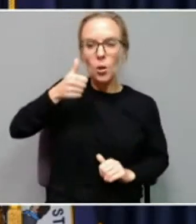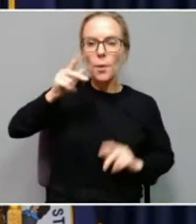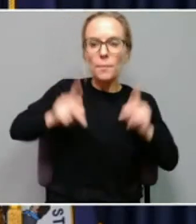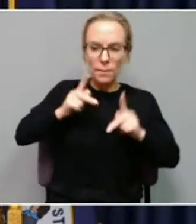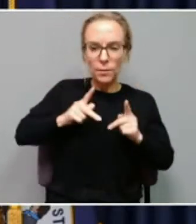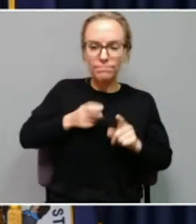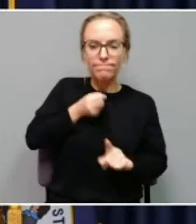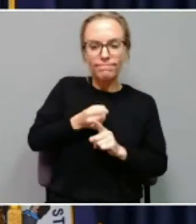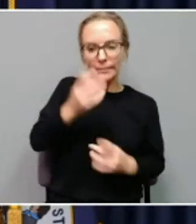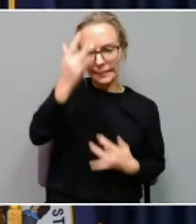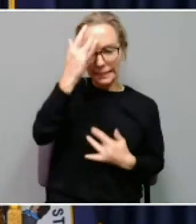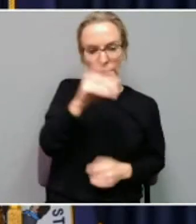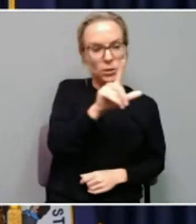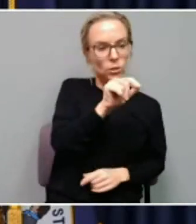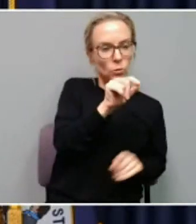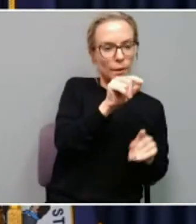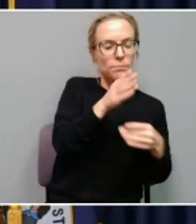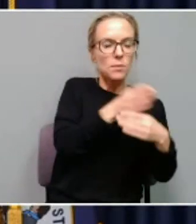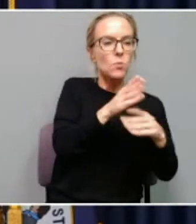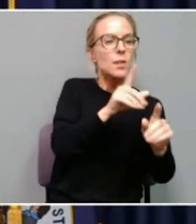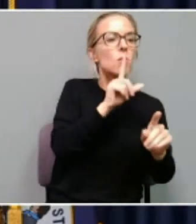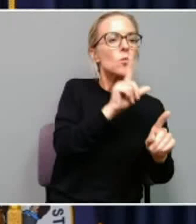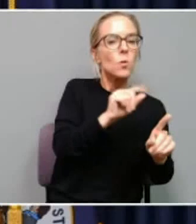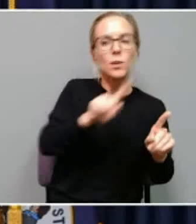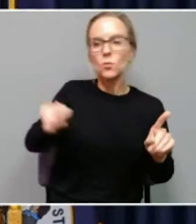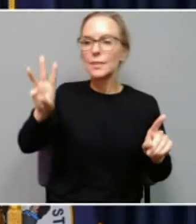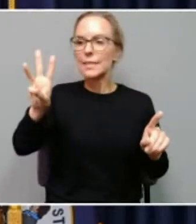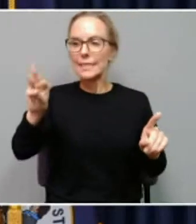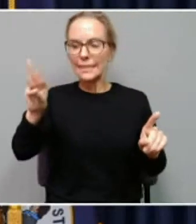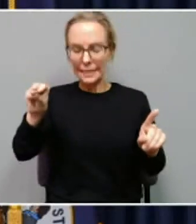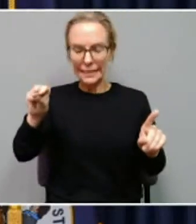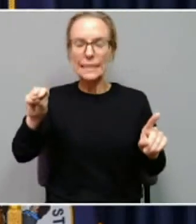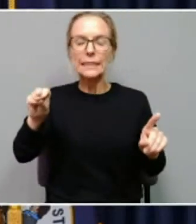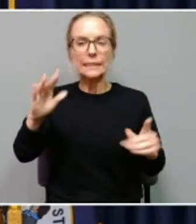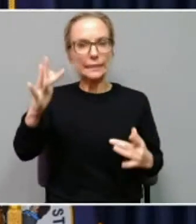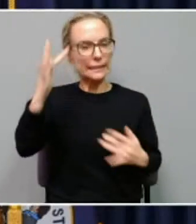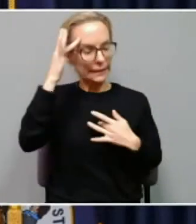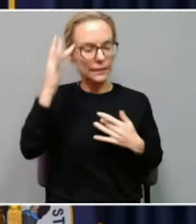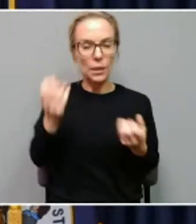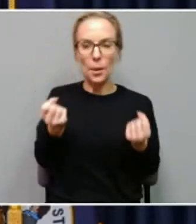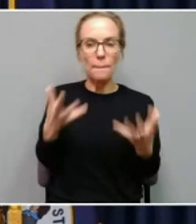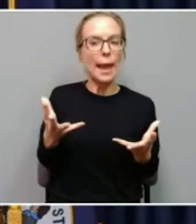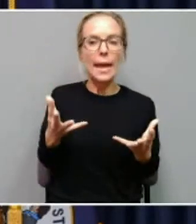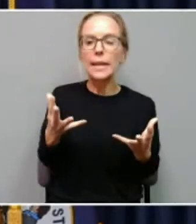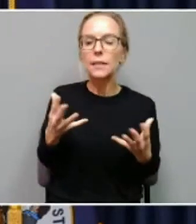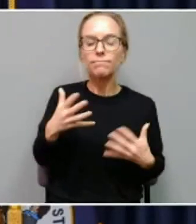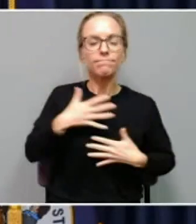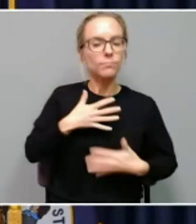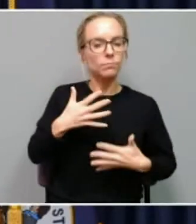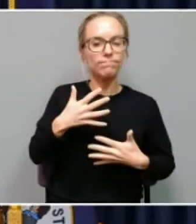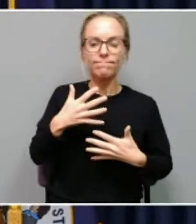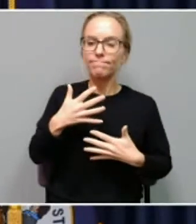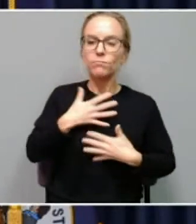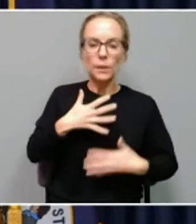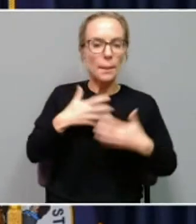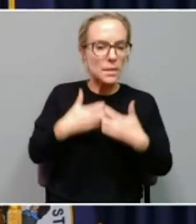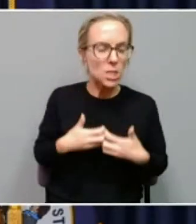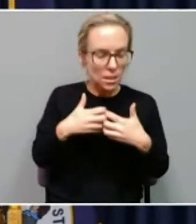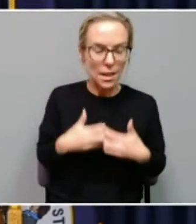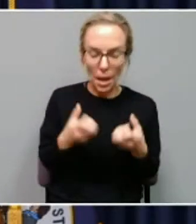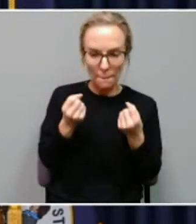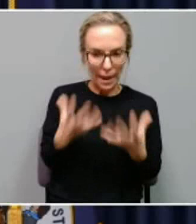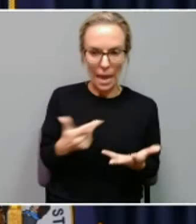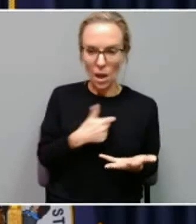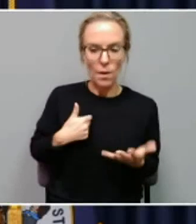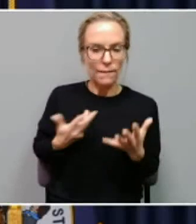to 60-year-olds are really sick this time, and many of them are ventilated. And as the governor said earlier, we have lost